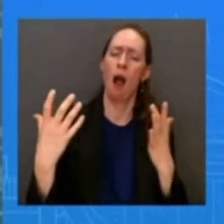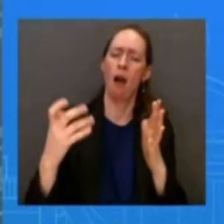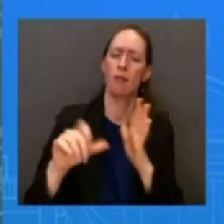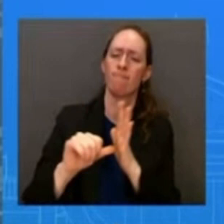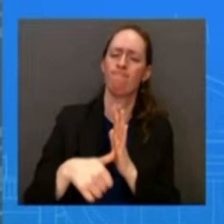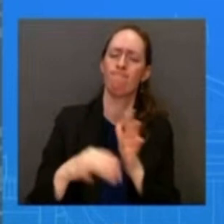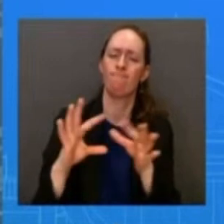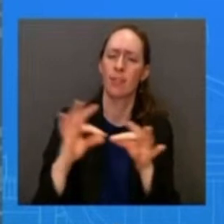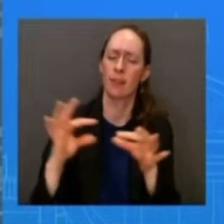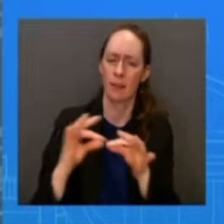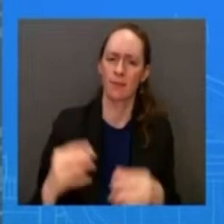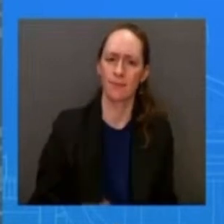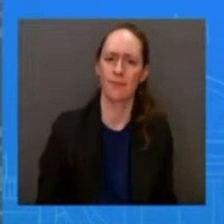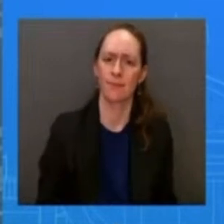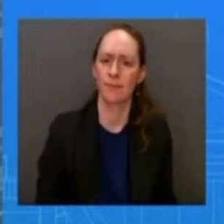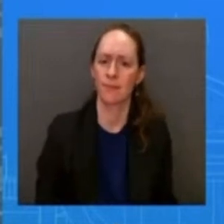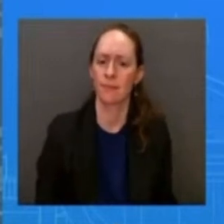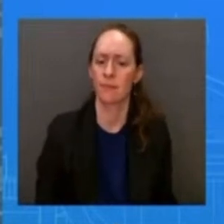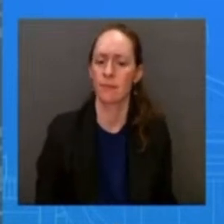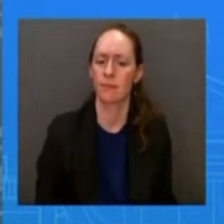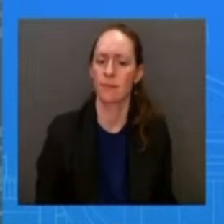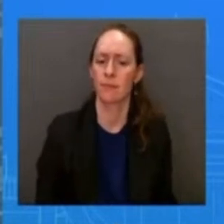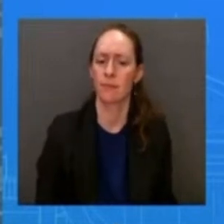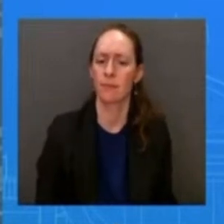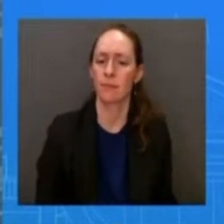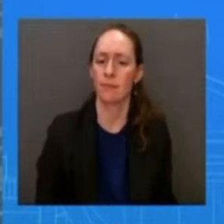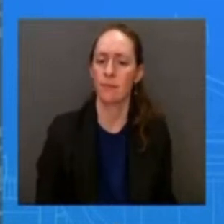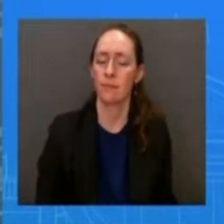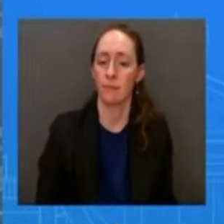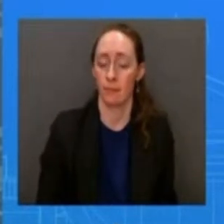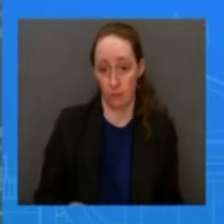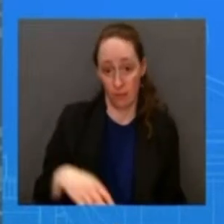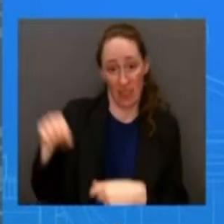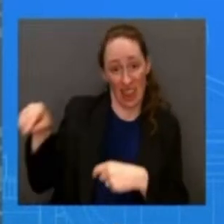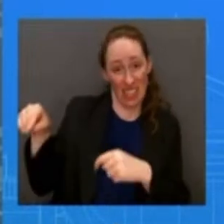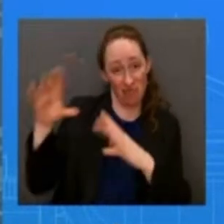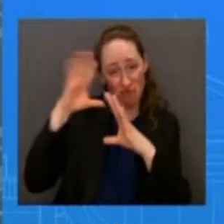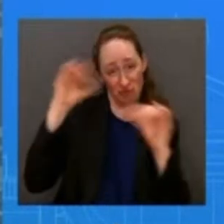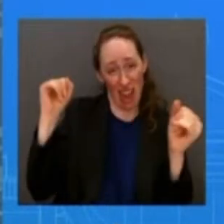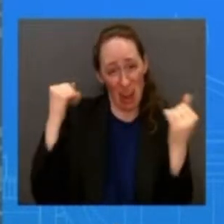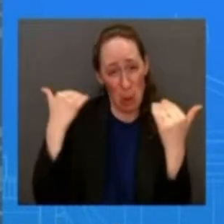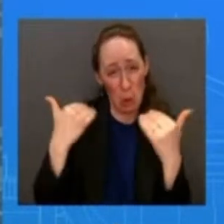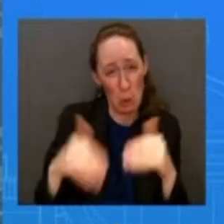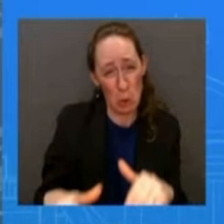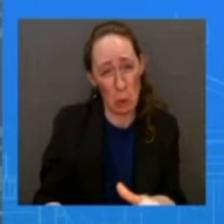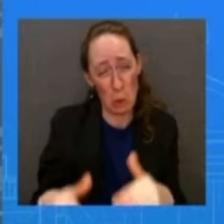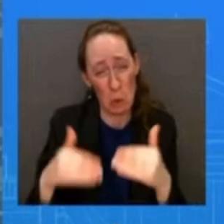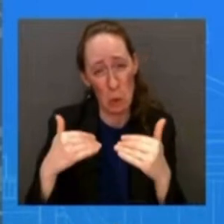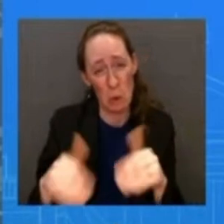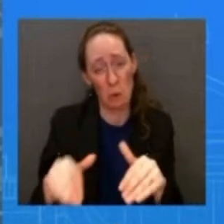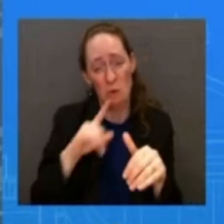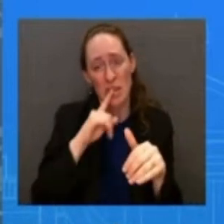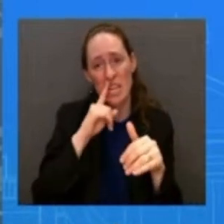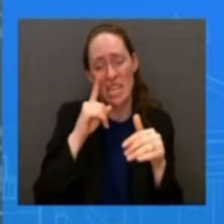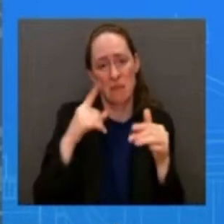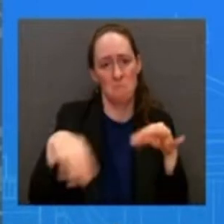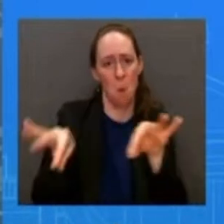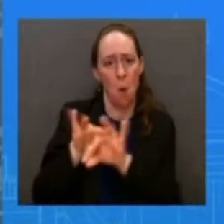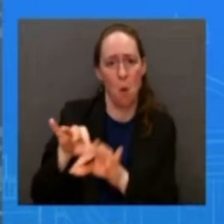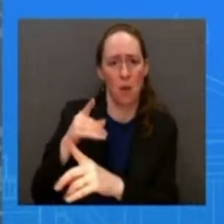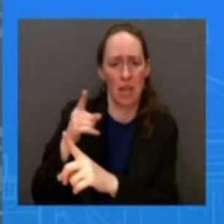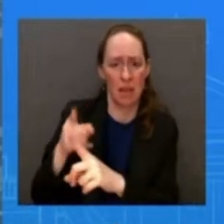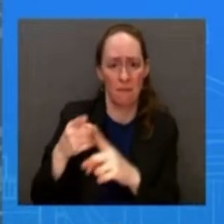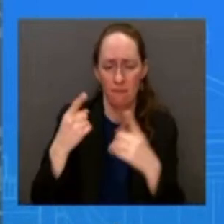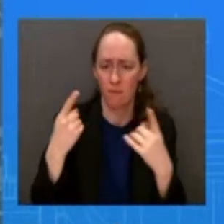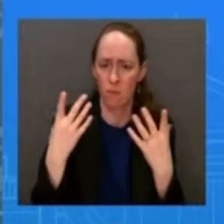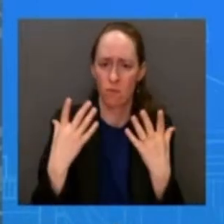in on this issue and he's been a leader on this for years and taking historic action to deal uh with a